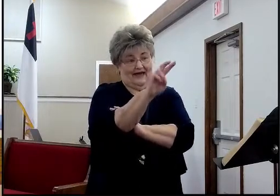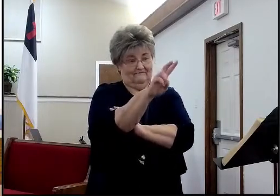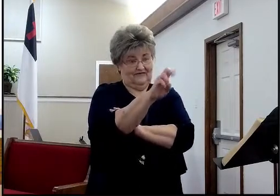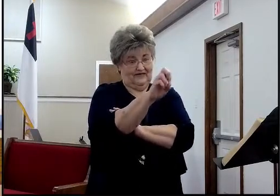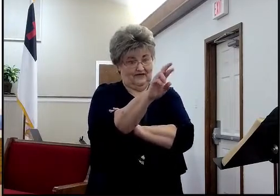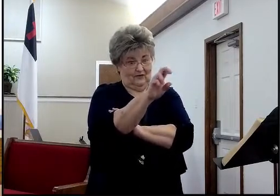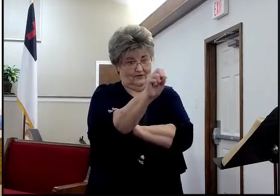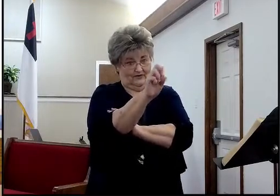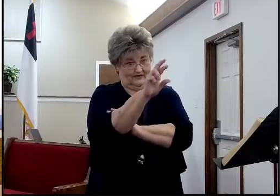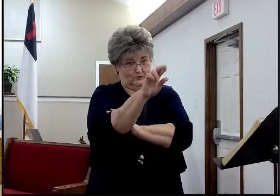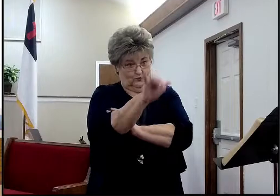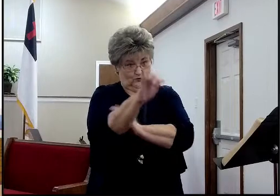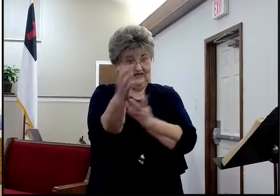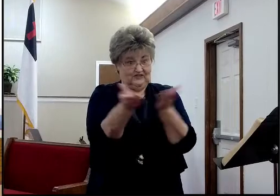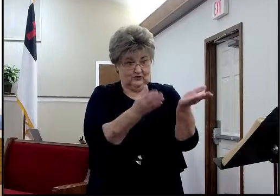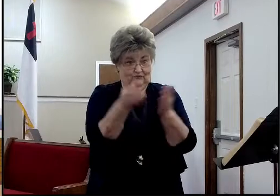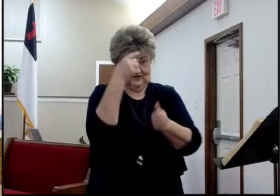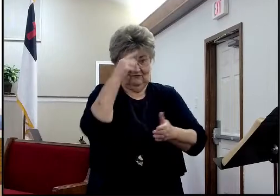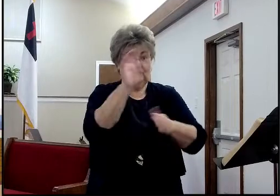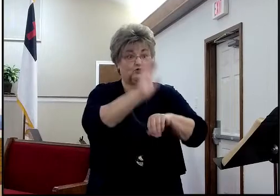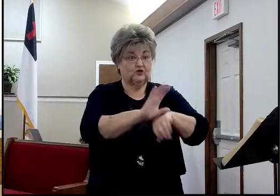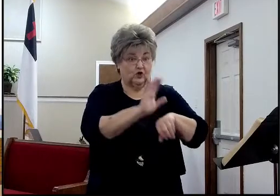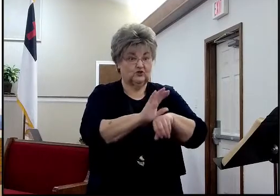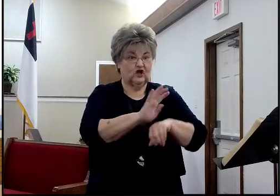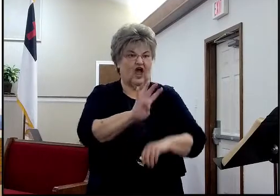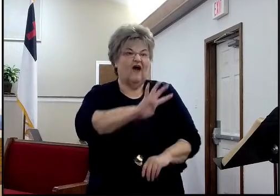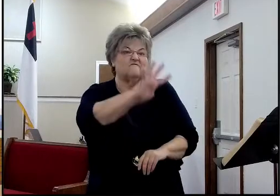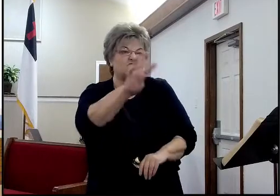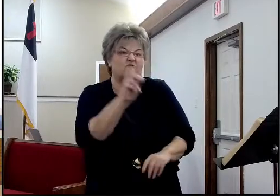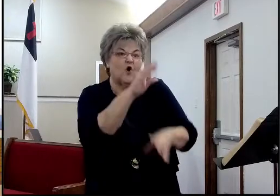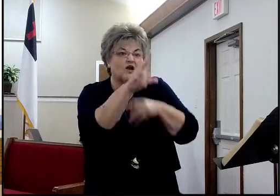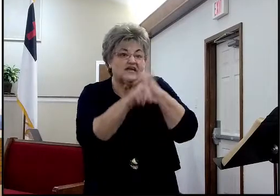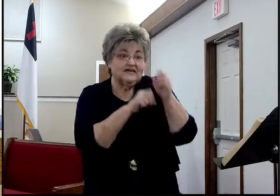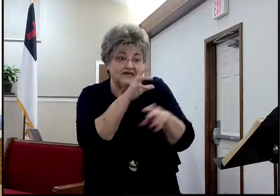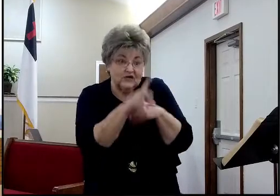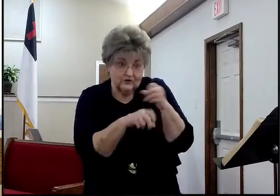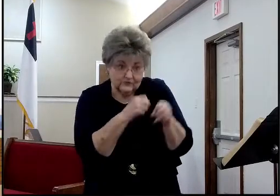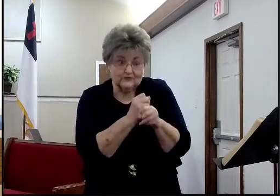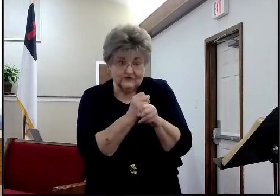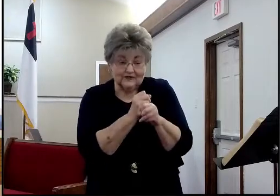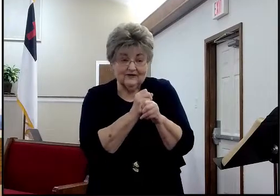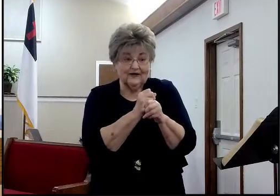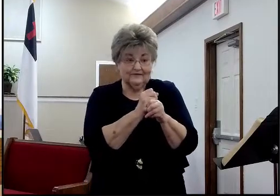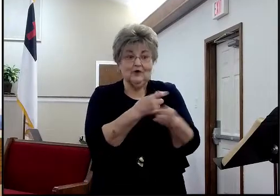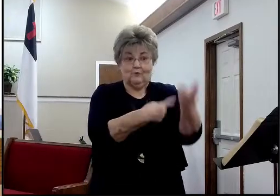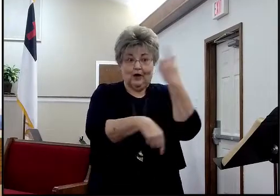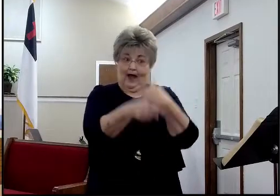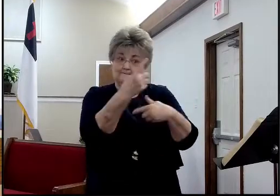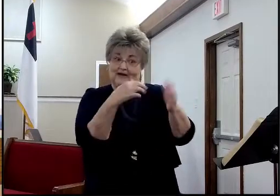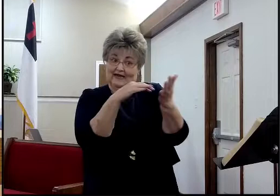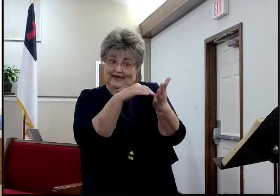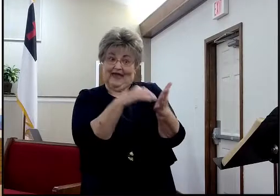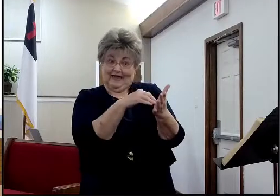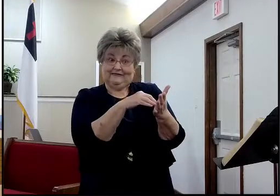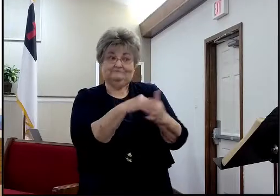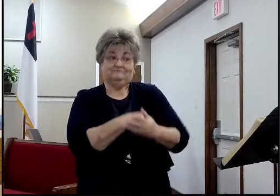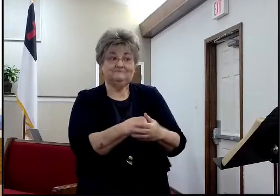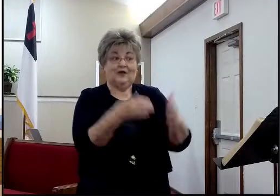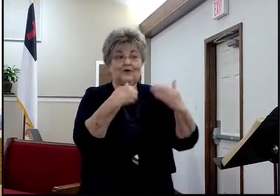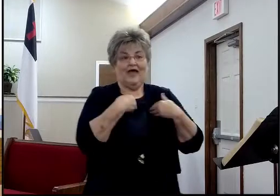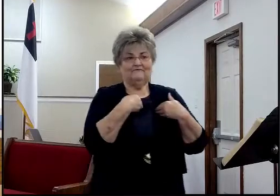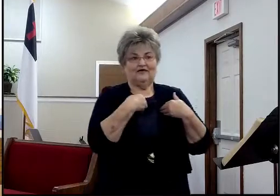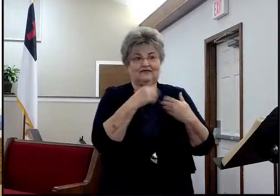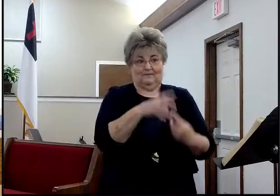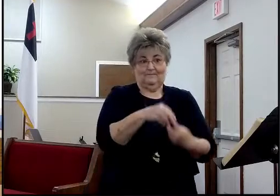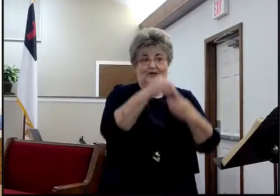care of it, obviously. It's a lot. We've got a lot going on, don't we? It's a good sign. I ask you to pray for some things. Of